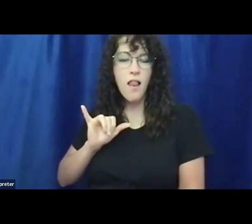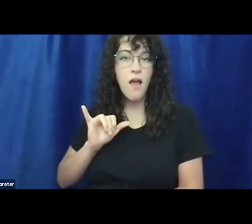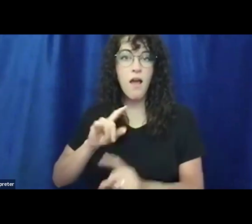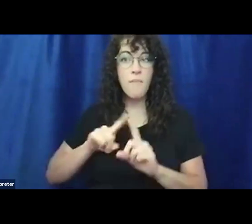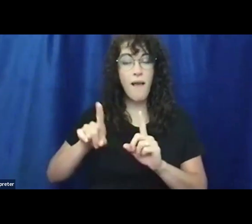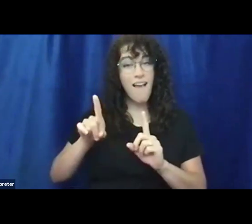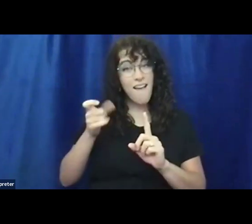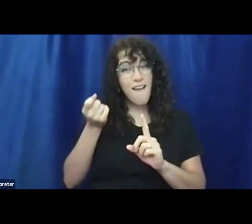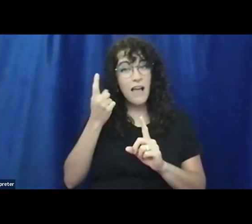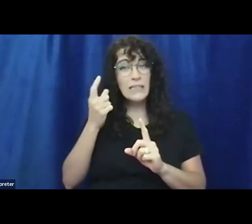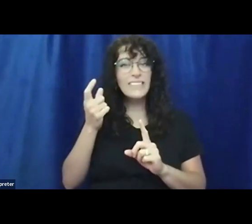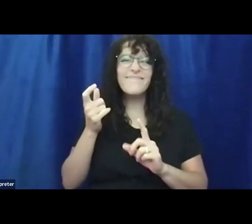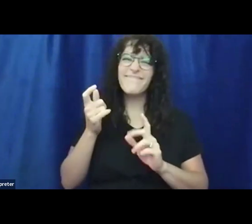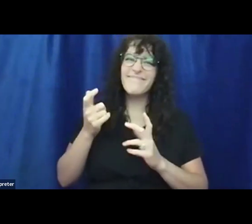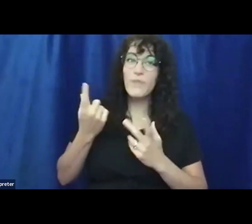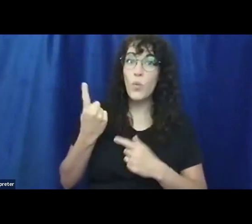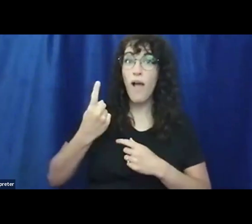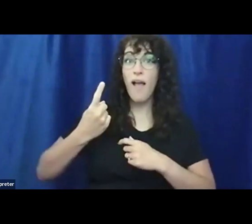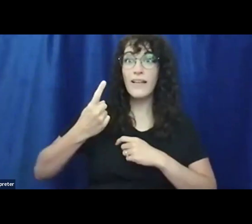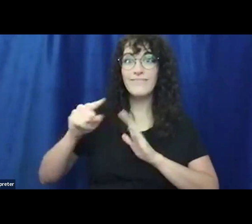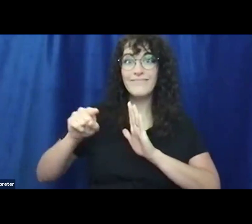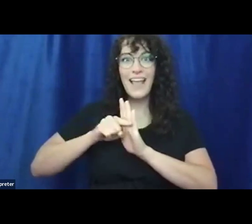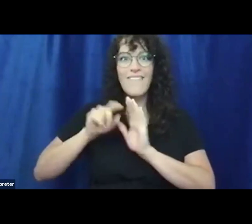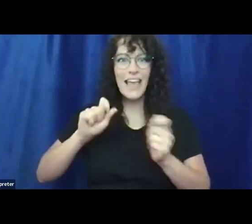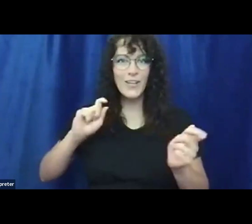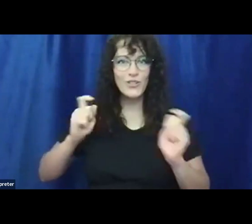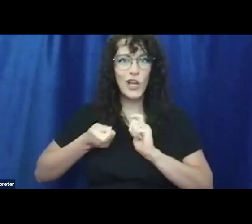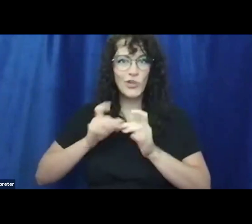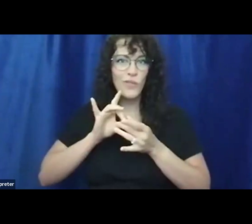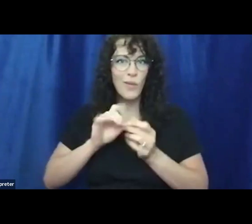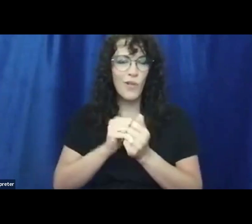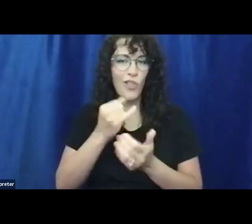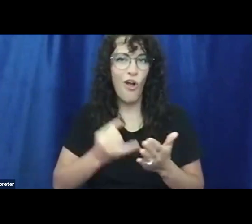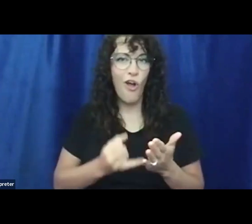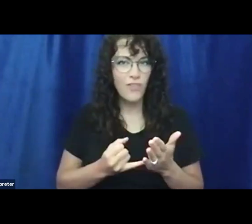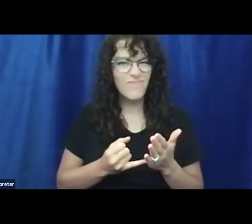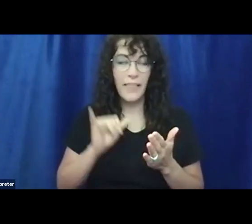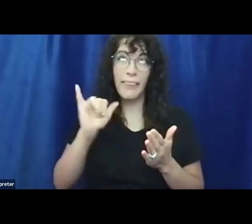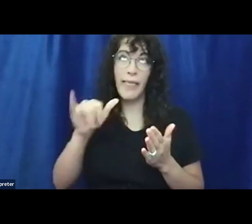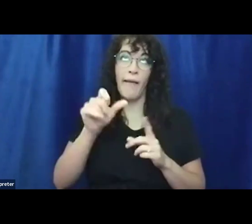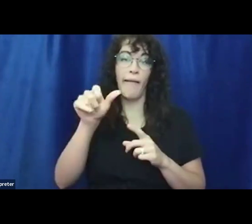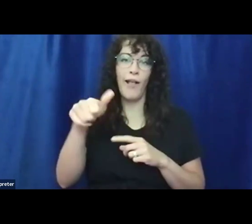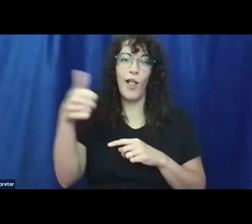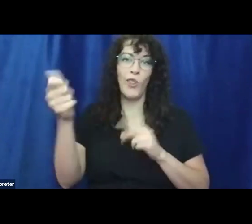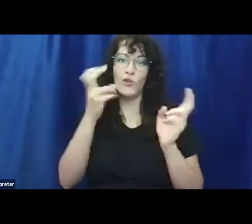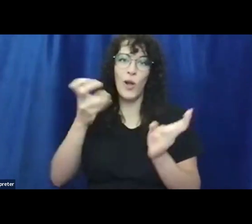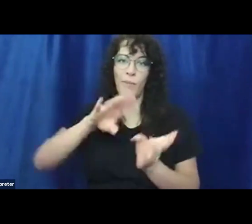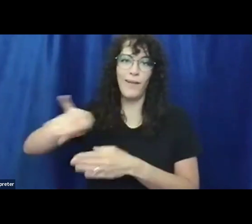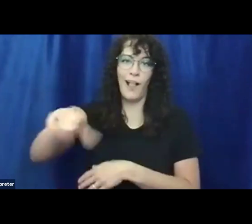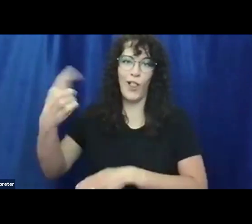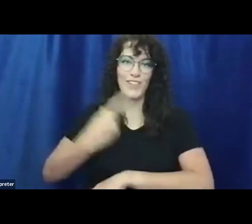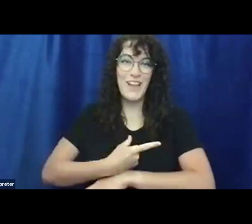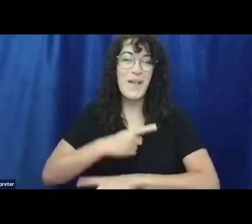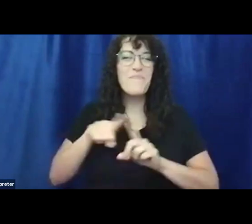can change your relationship with your art, which is another, uh, workshop, but we can talk about that at a different time. Um, but I think what would be